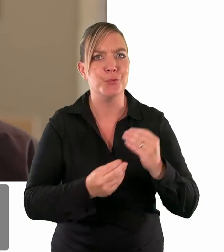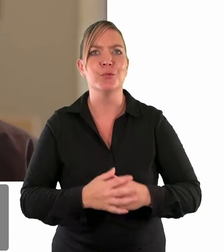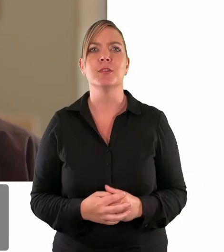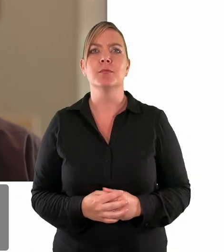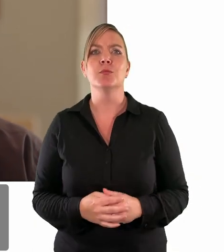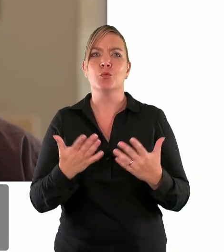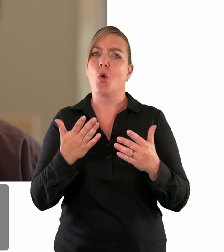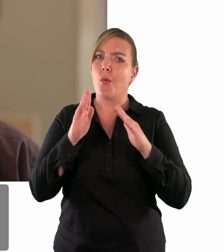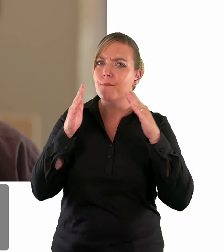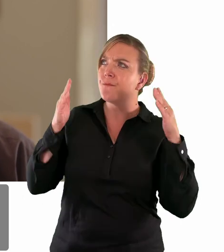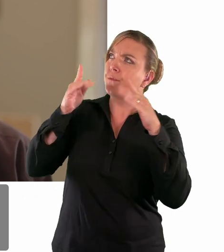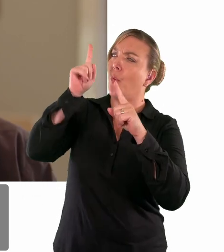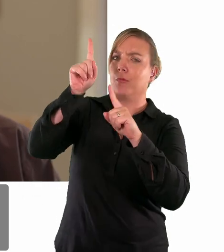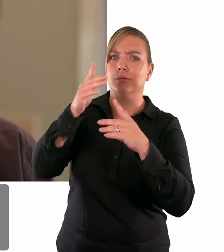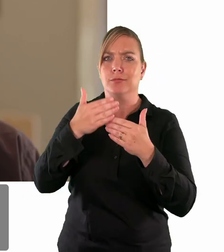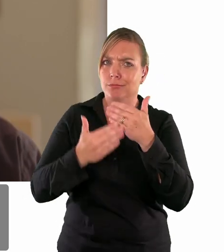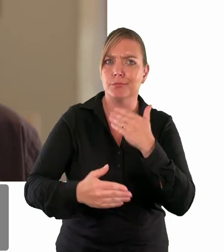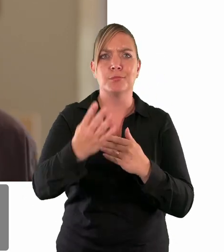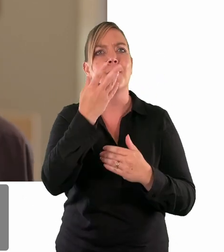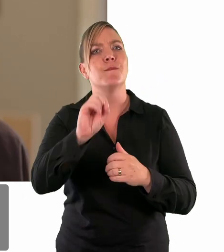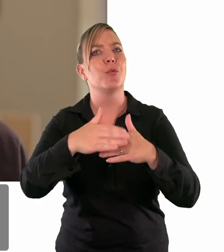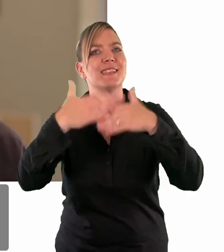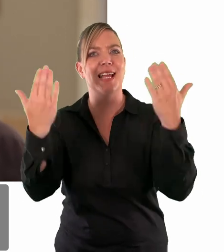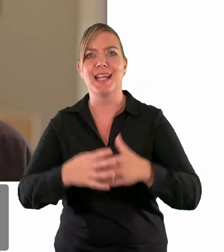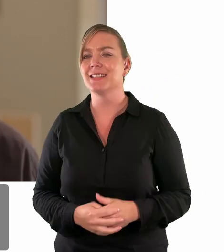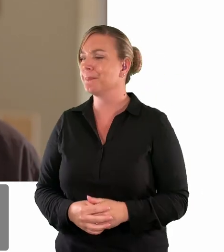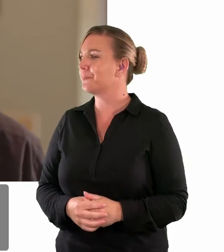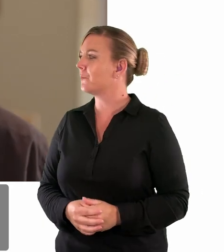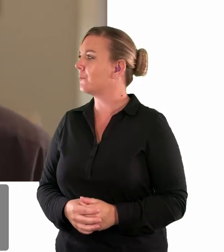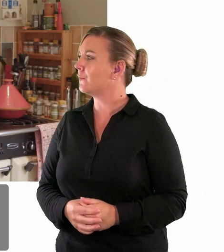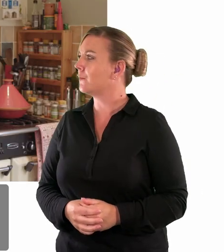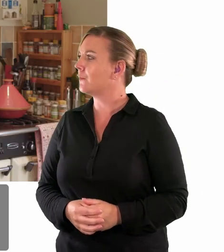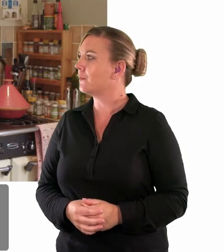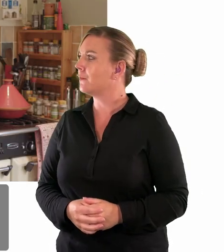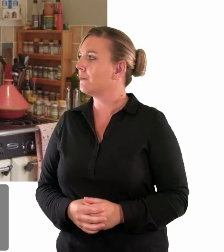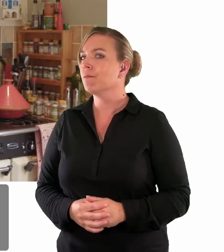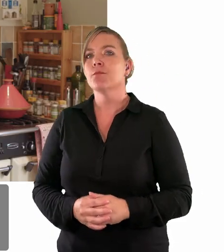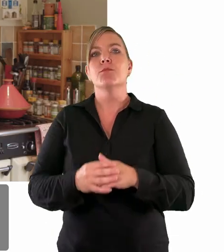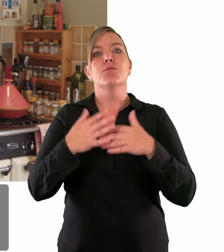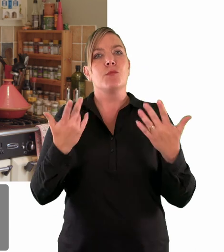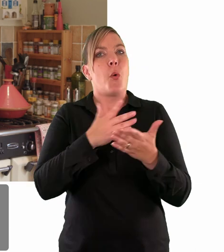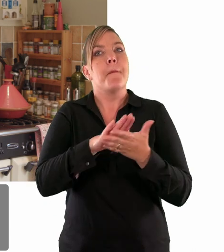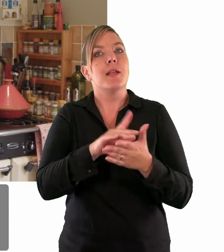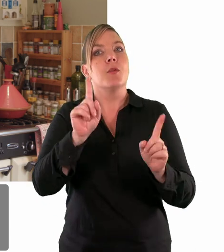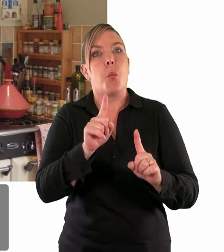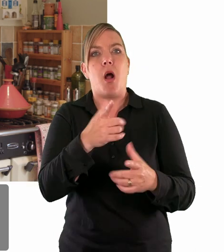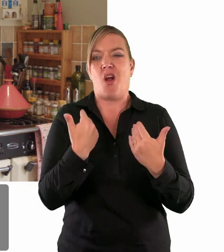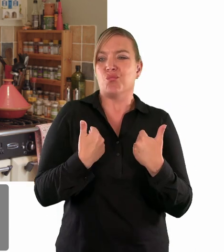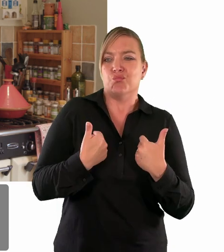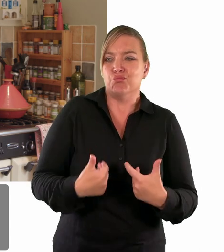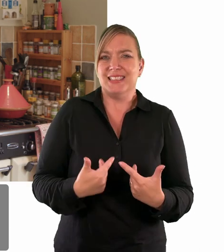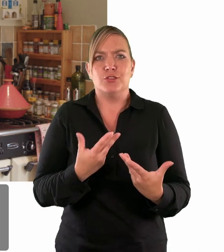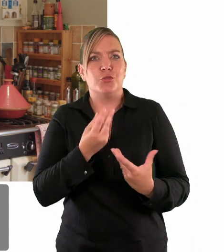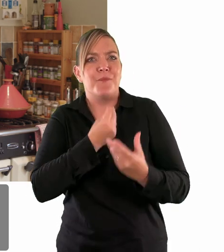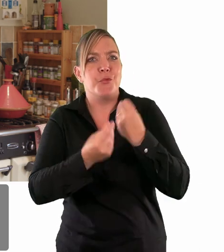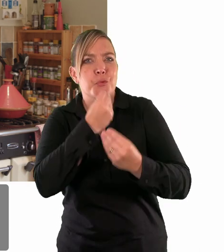and not on food. So it's to focus your attention for those 40 days. So of course you had to get rid of all the rich